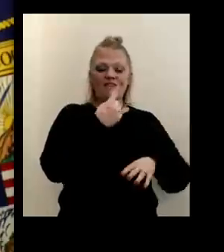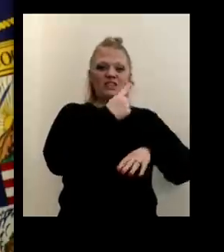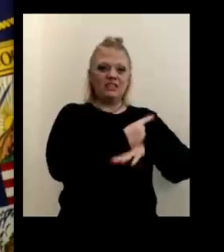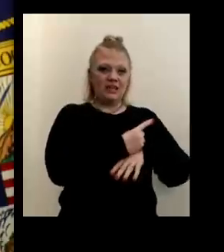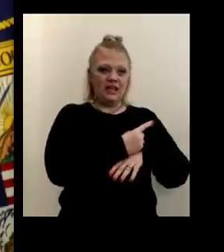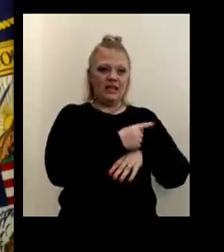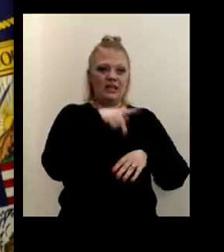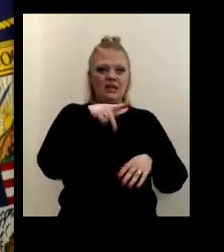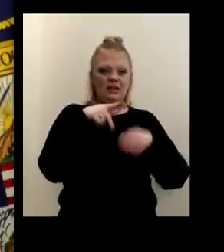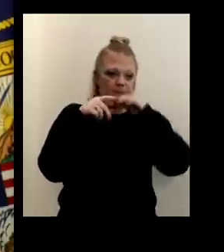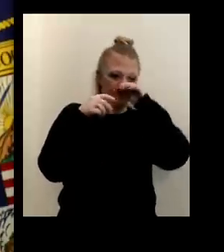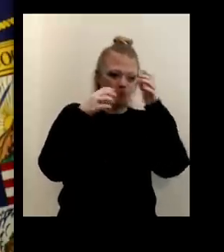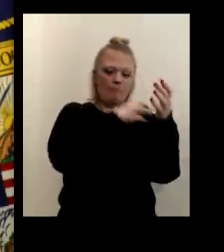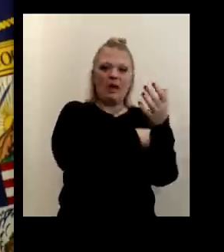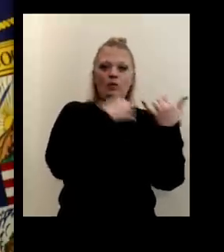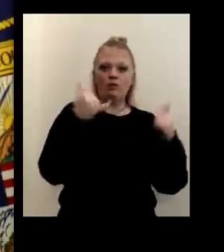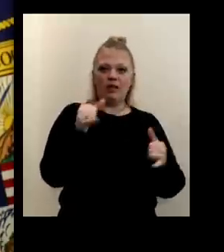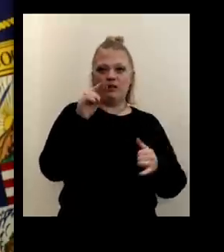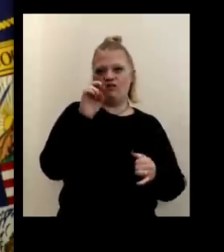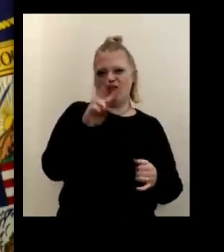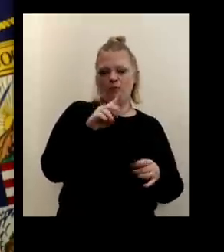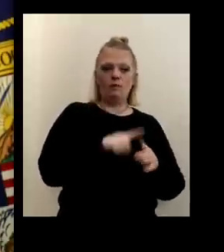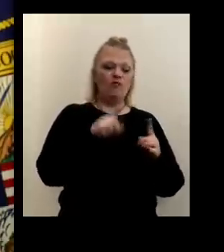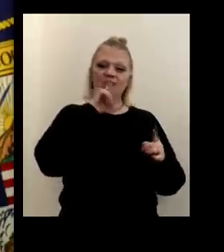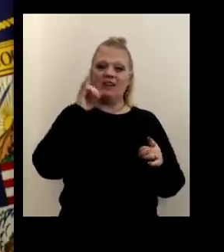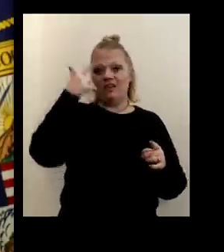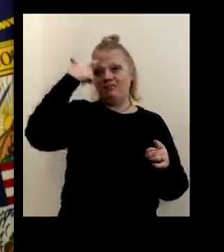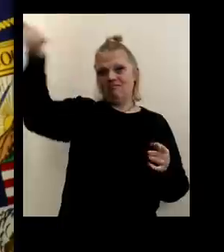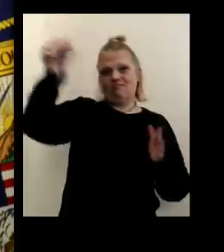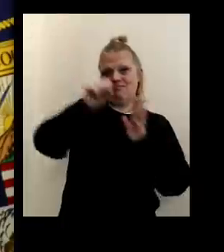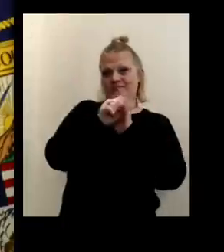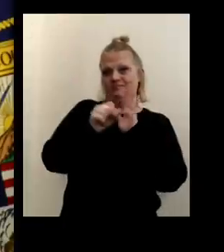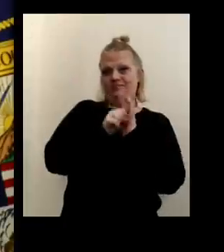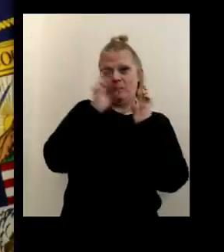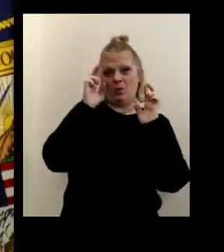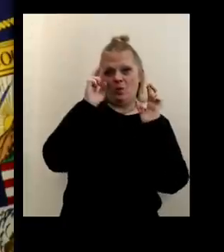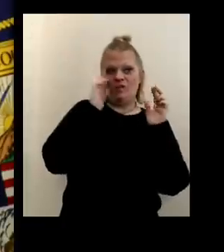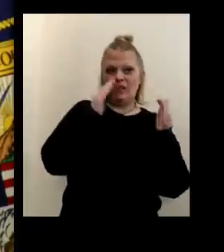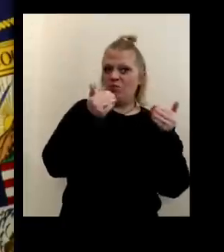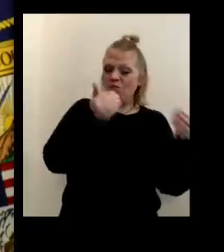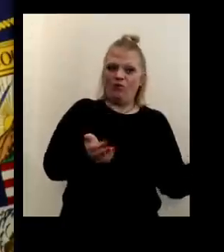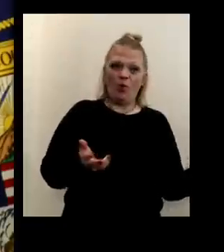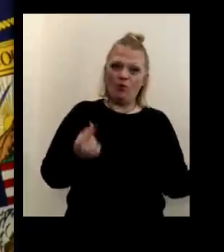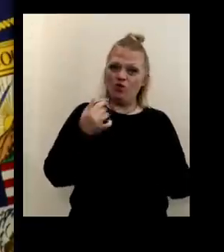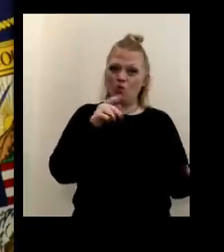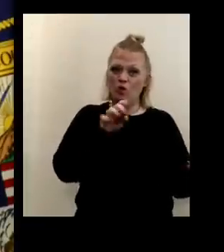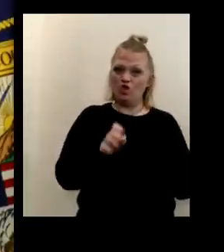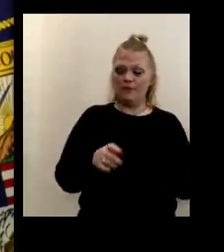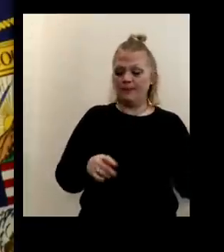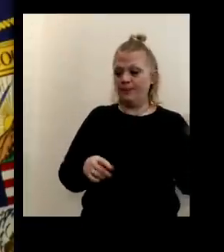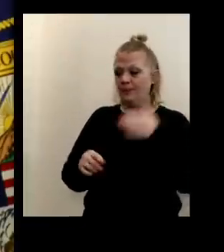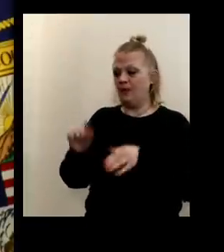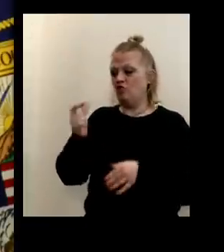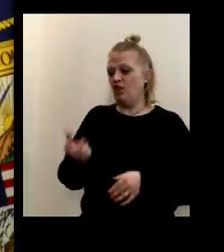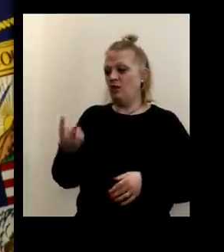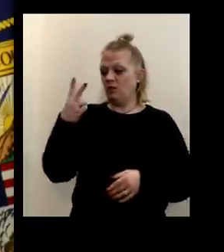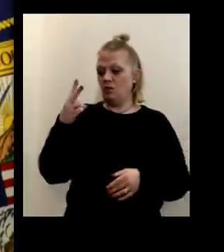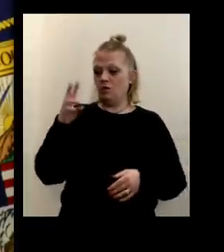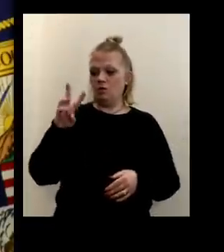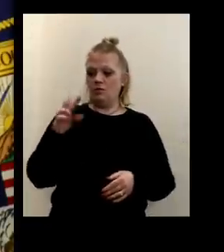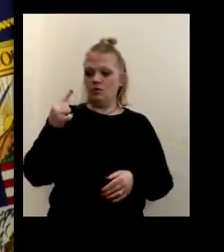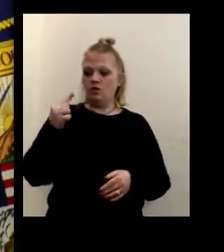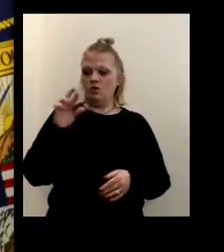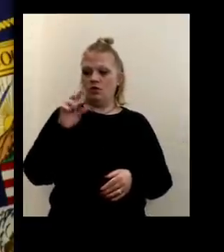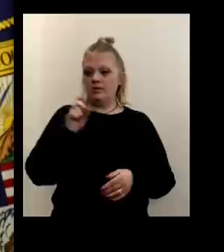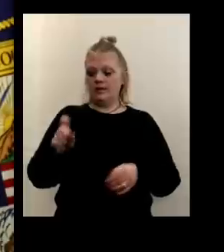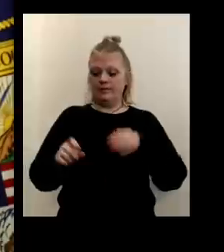November of this year, but, uh, it's really in the state's hands. I'm hopeful they'll move forward with it, George. Uh, channel two WGRZ TV. Is